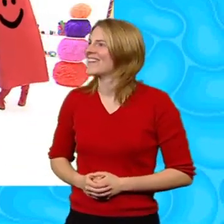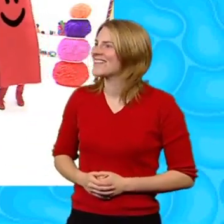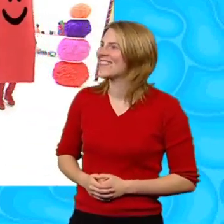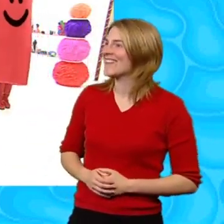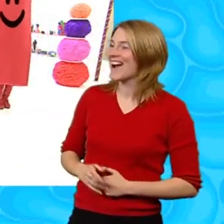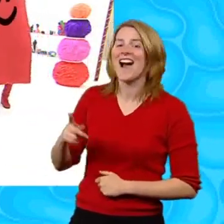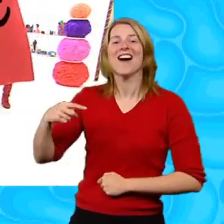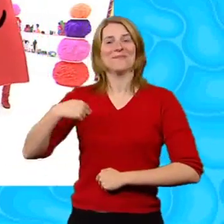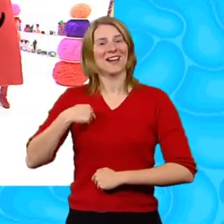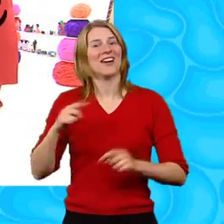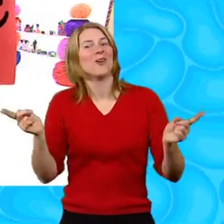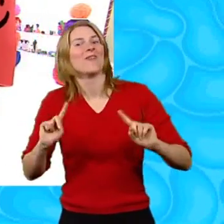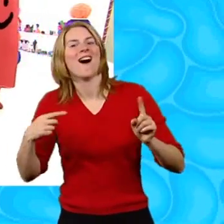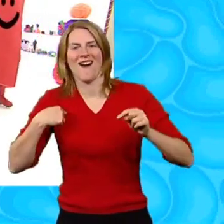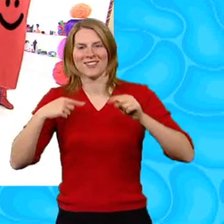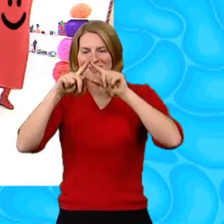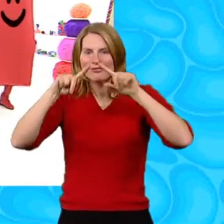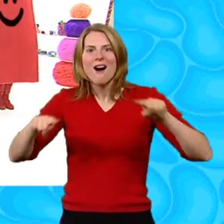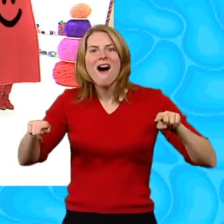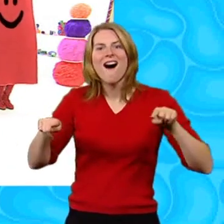I am a triangle